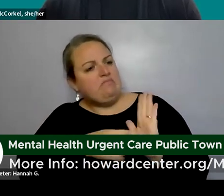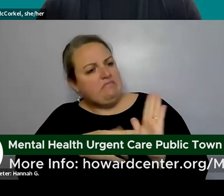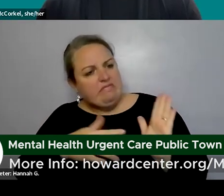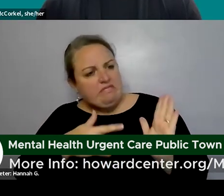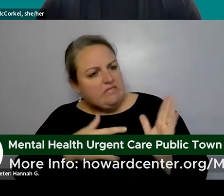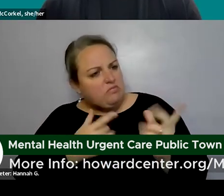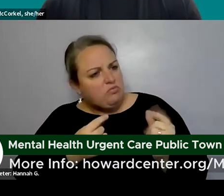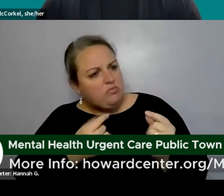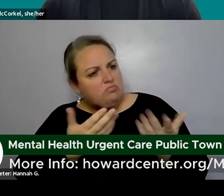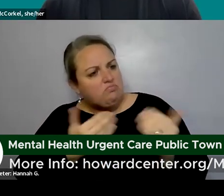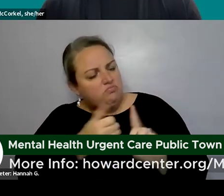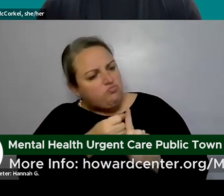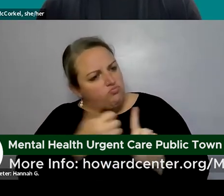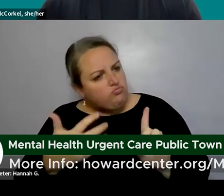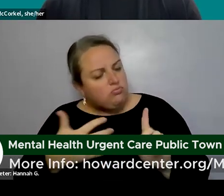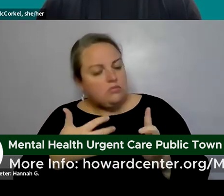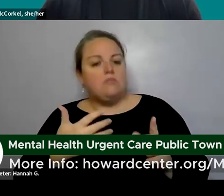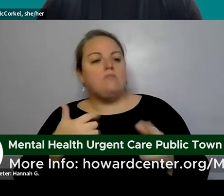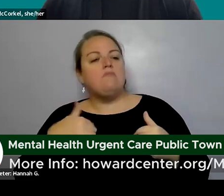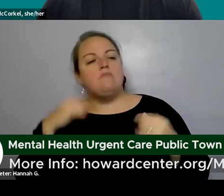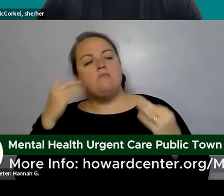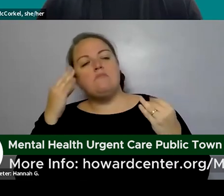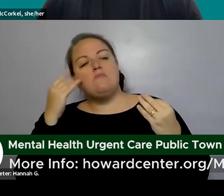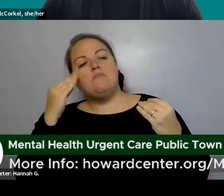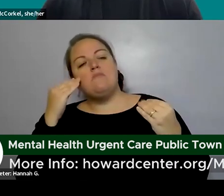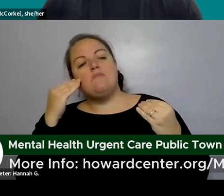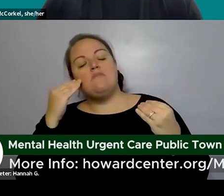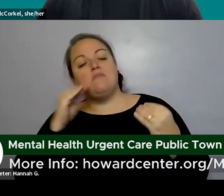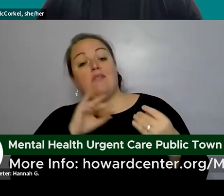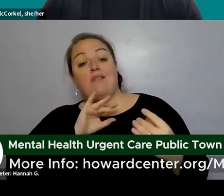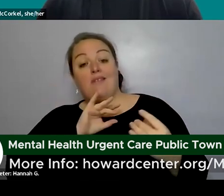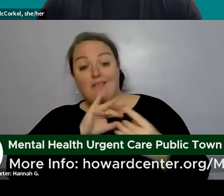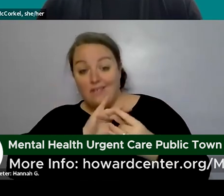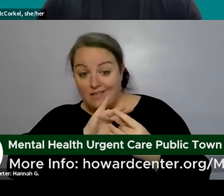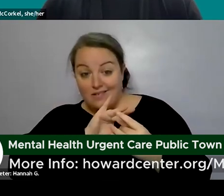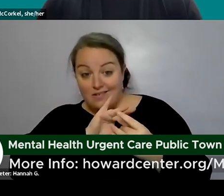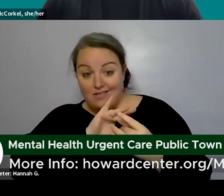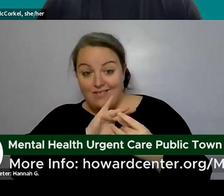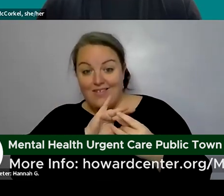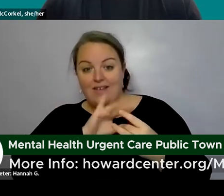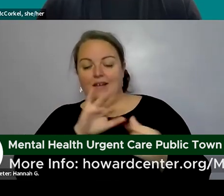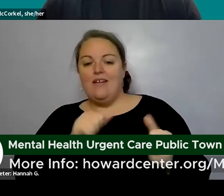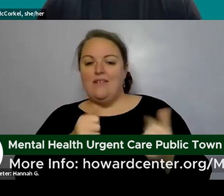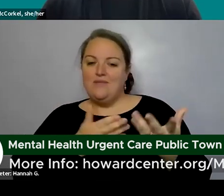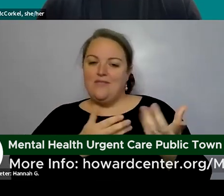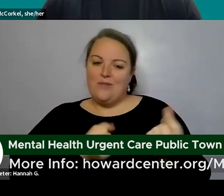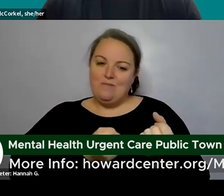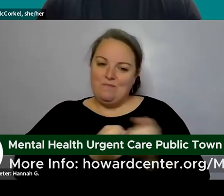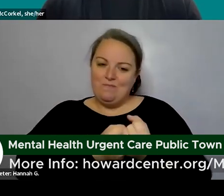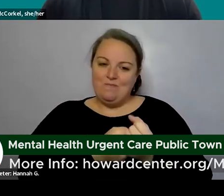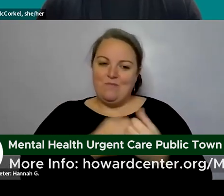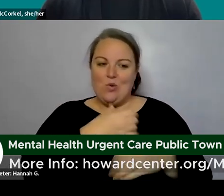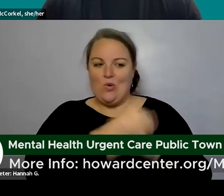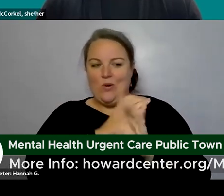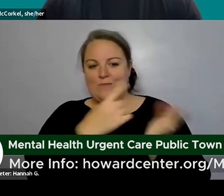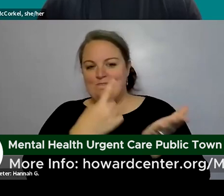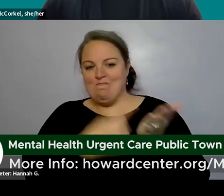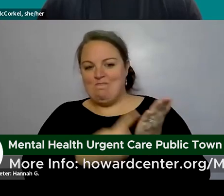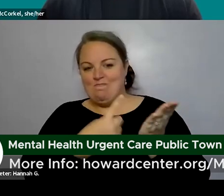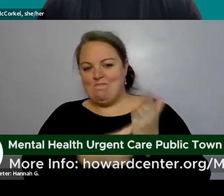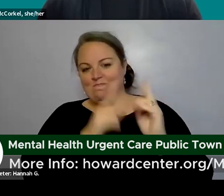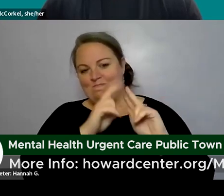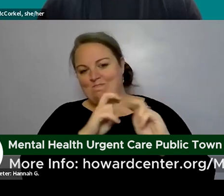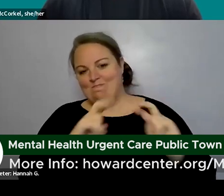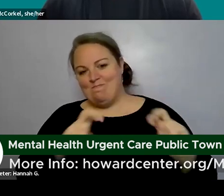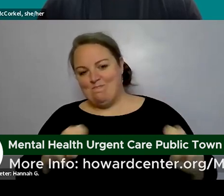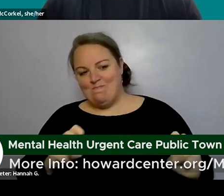feeling and that may help um create a relationship and the comfort to talk more about the crisis so that all the